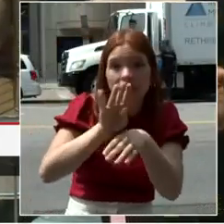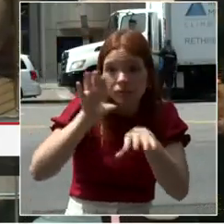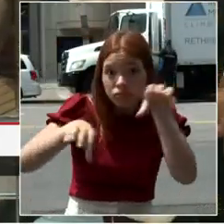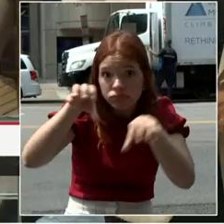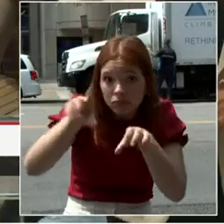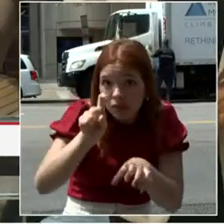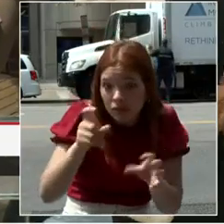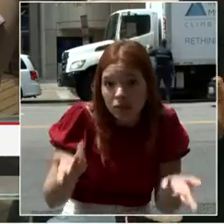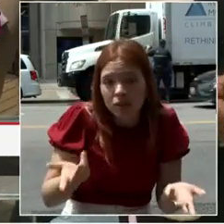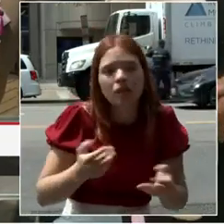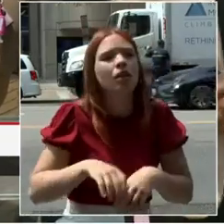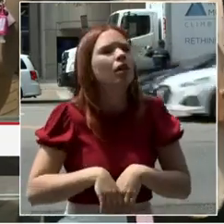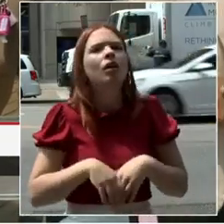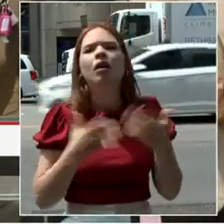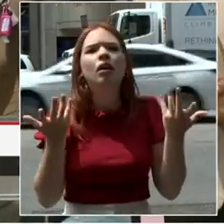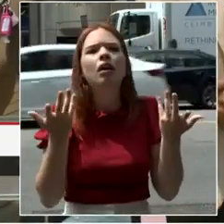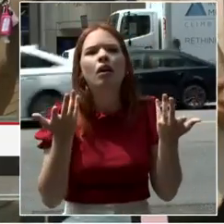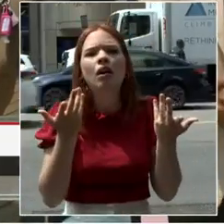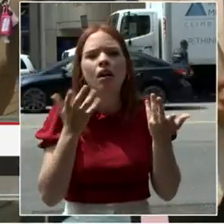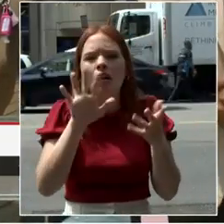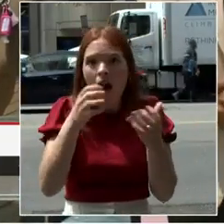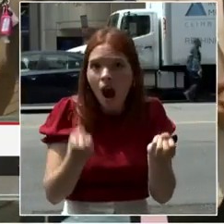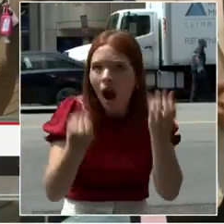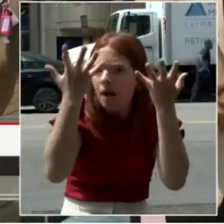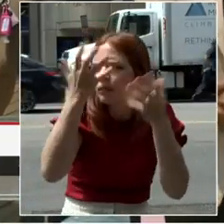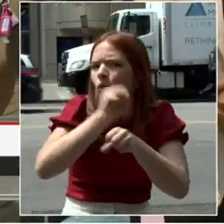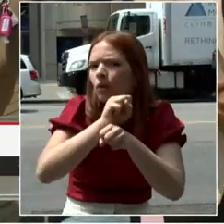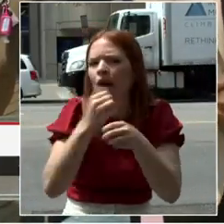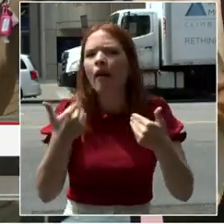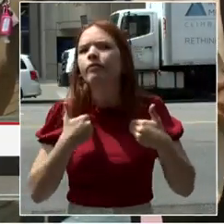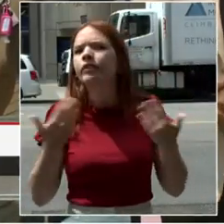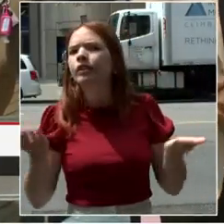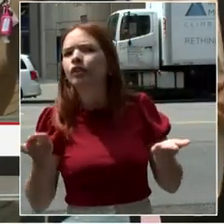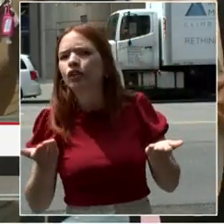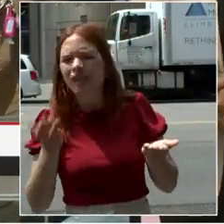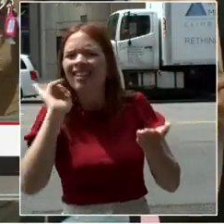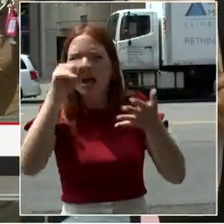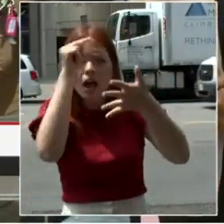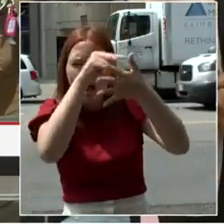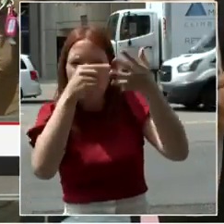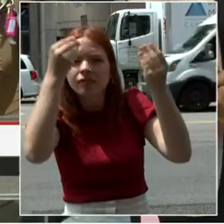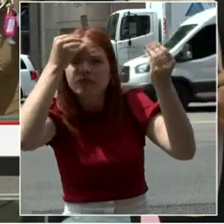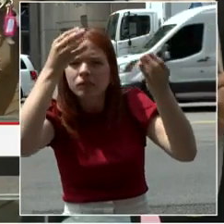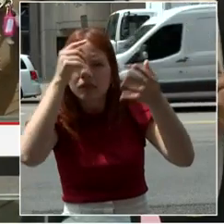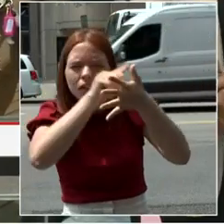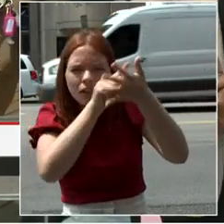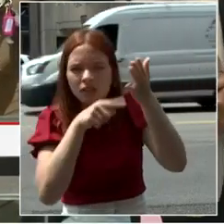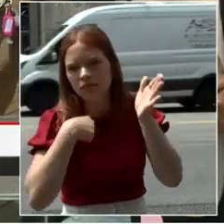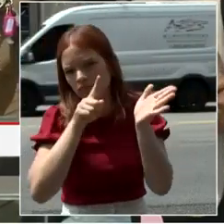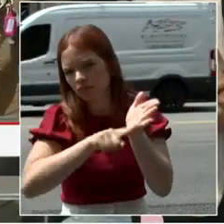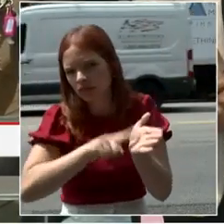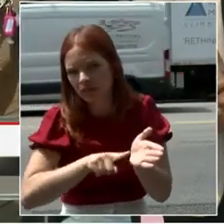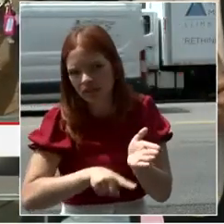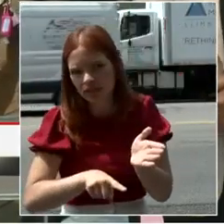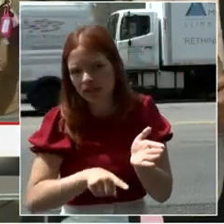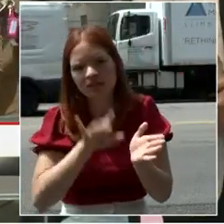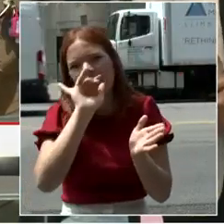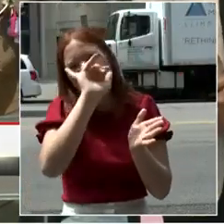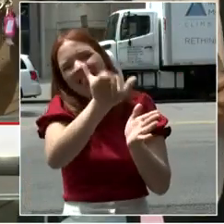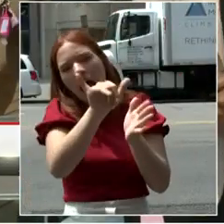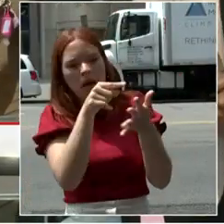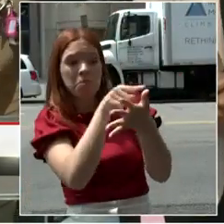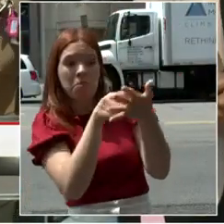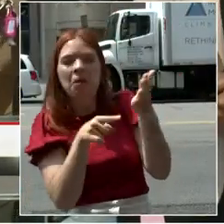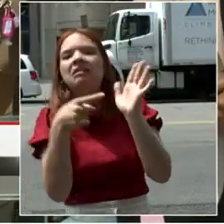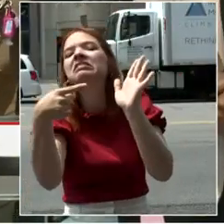How many jobs does it create? And so on and so on. So those are just kind of taking you through one example. But the examples are